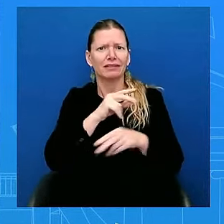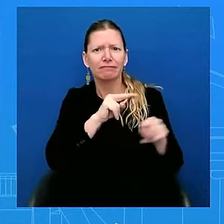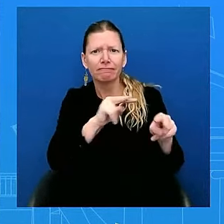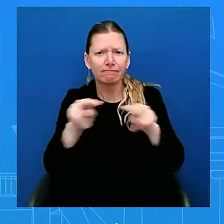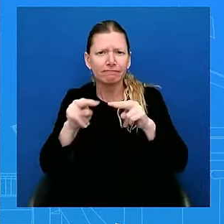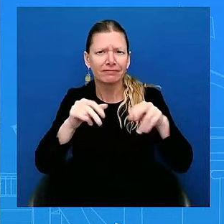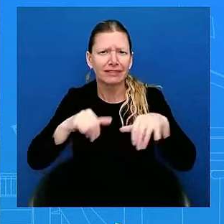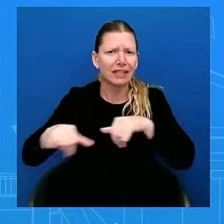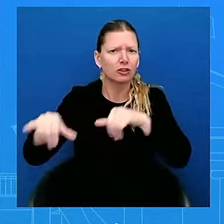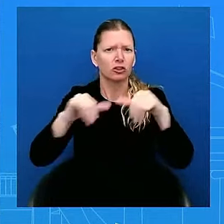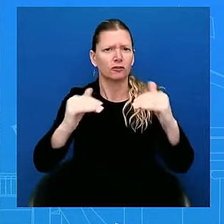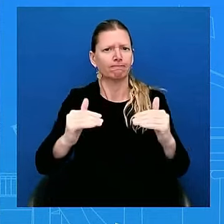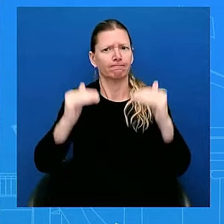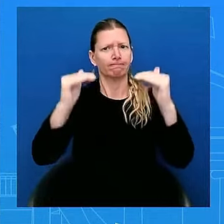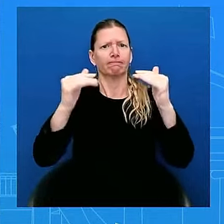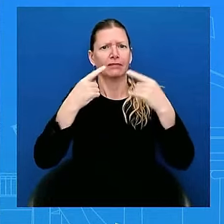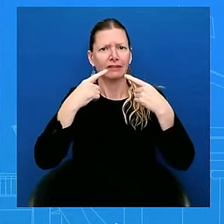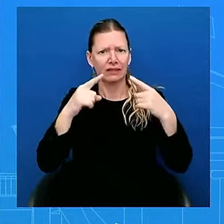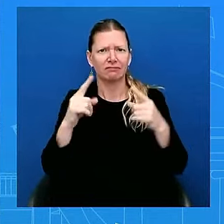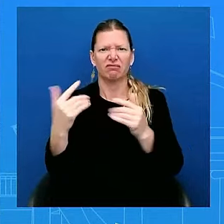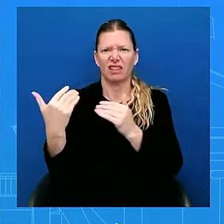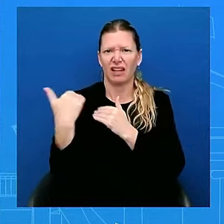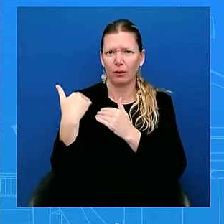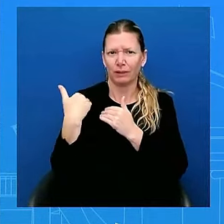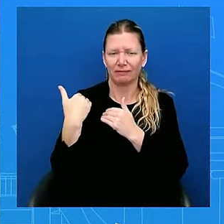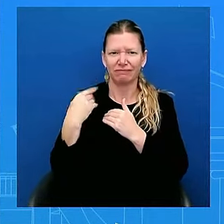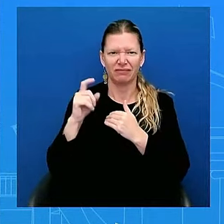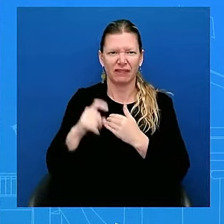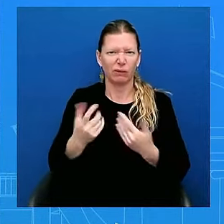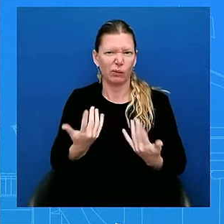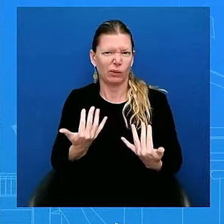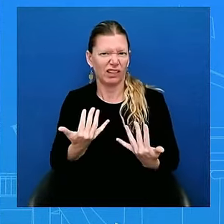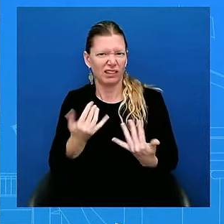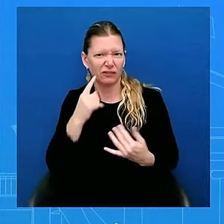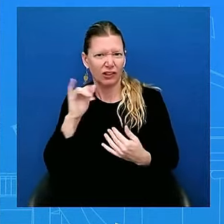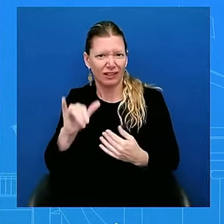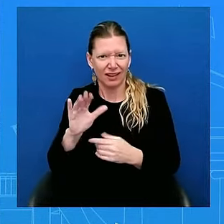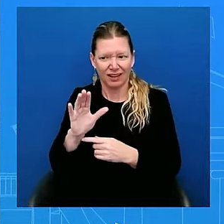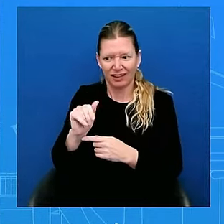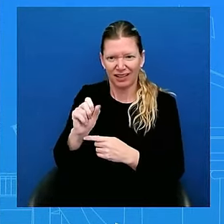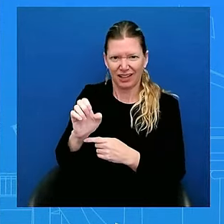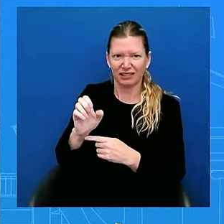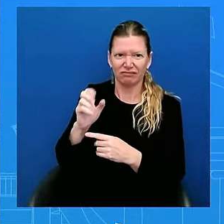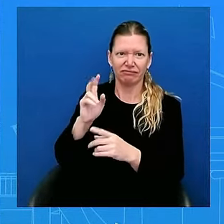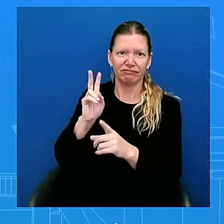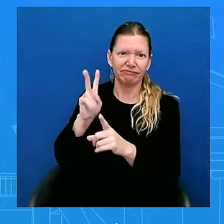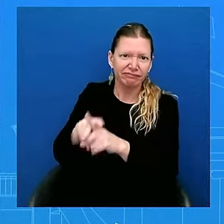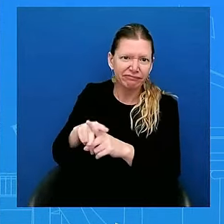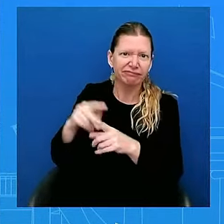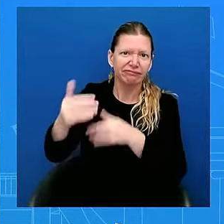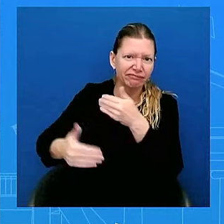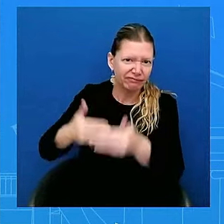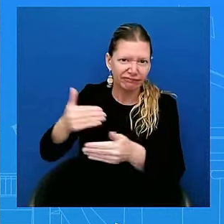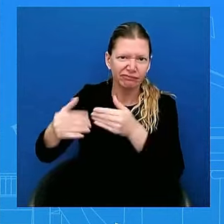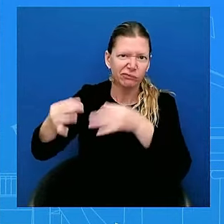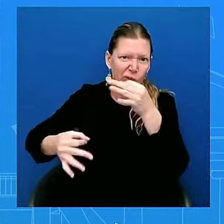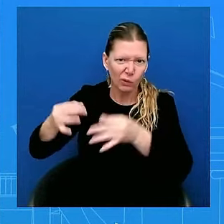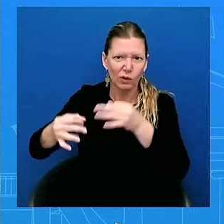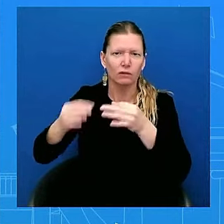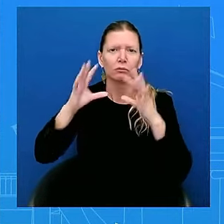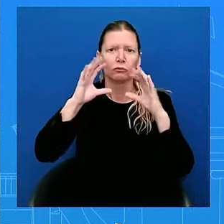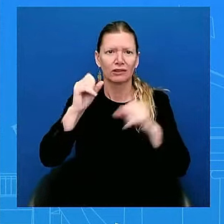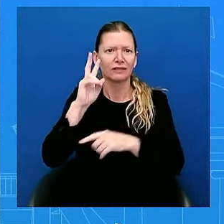are continuing to urge Congress to get the George Floyd Justice in Policing Act to his desk so he can sign it.